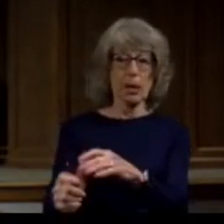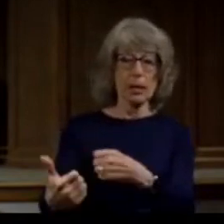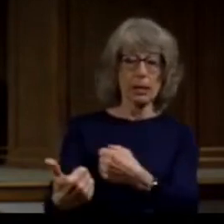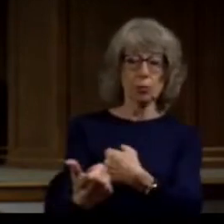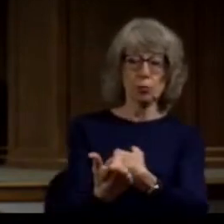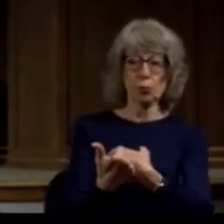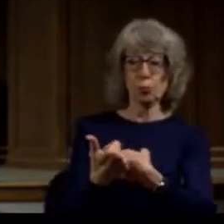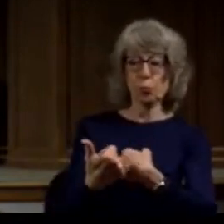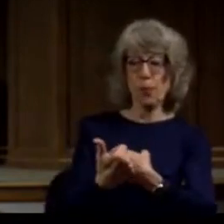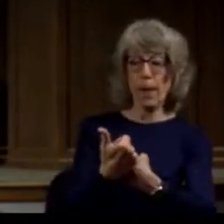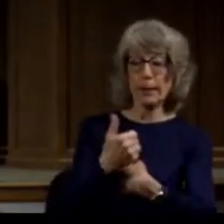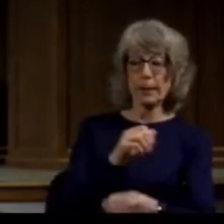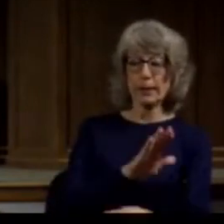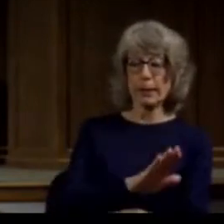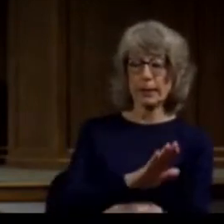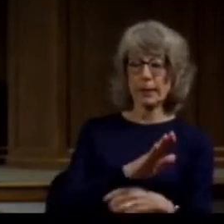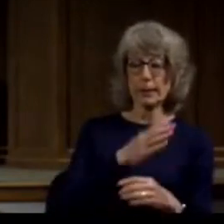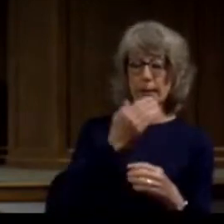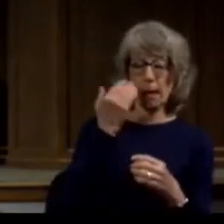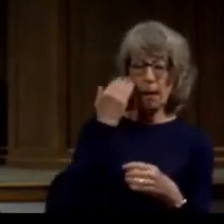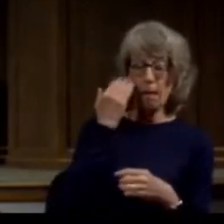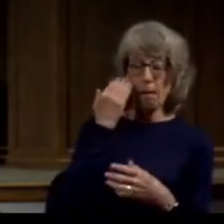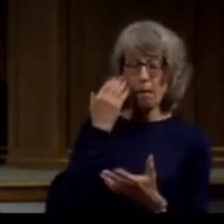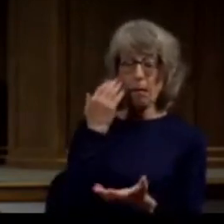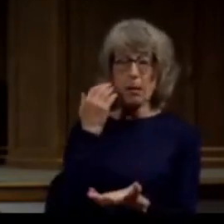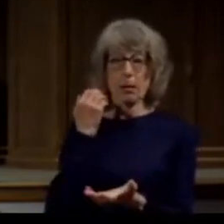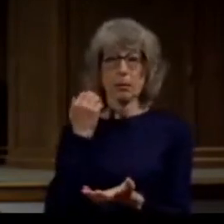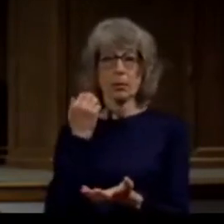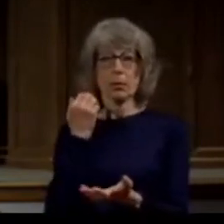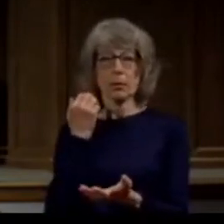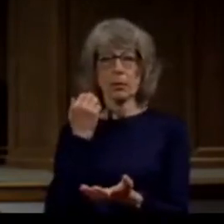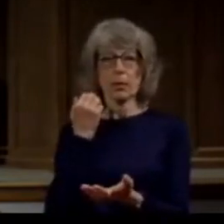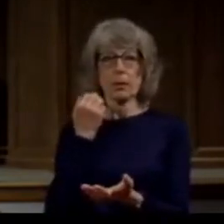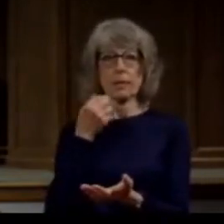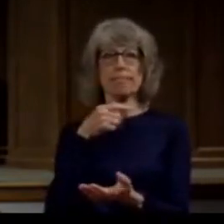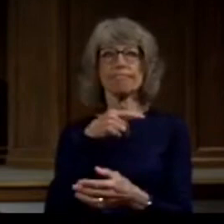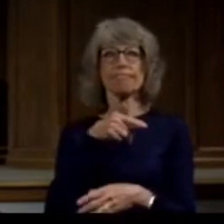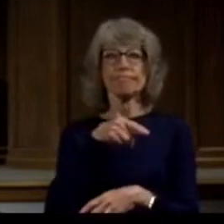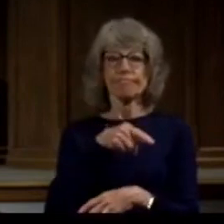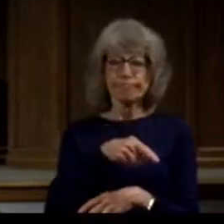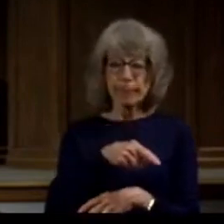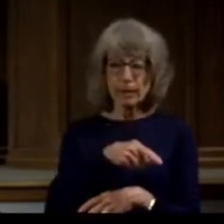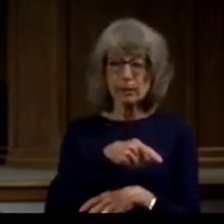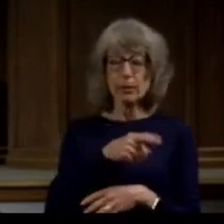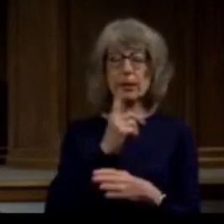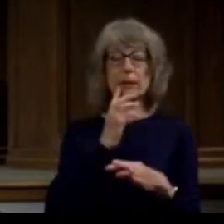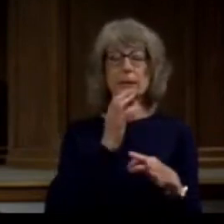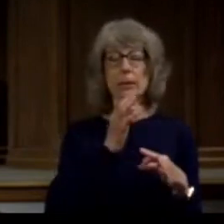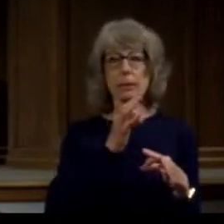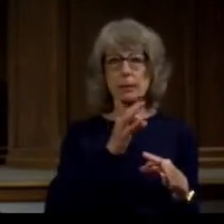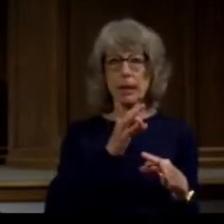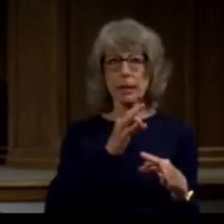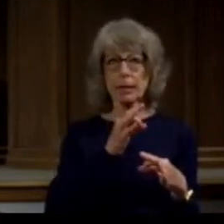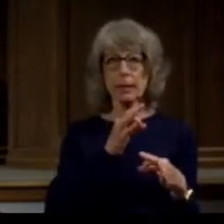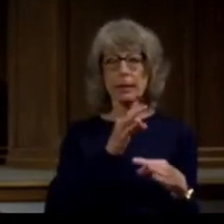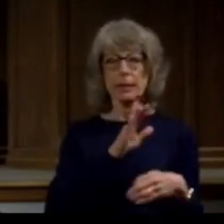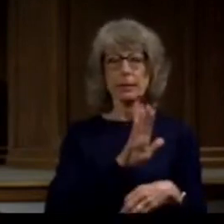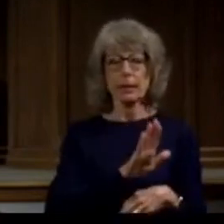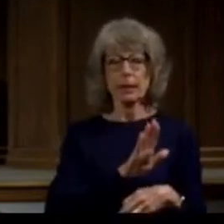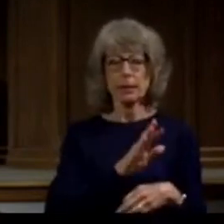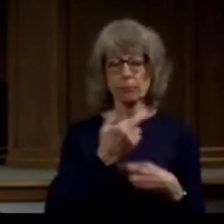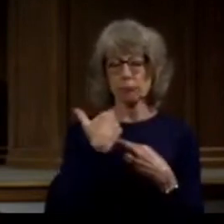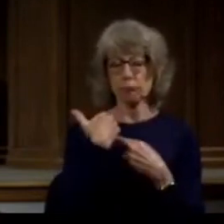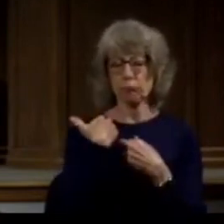he knows and loves. And because of this, Paul has decided it is his